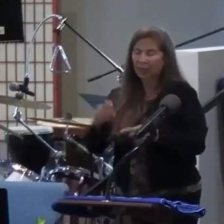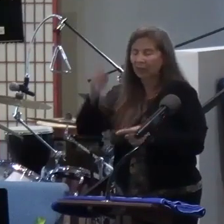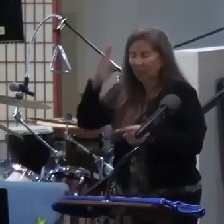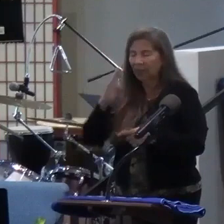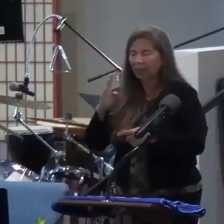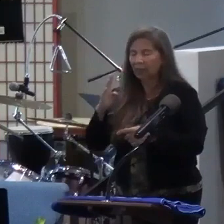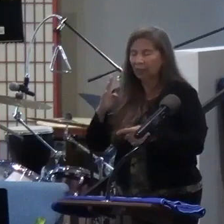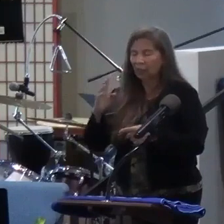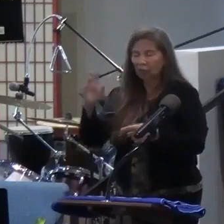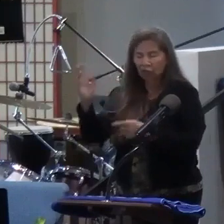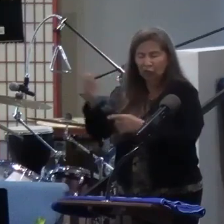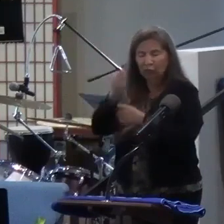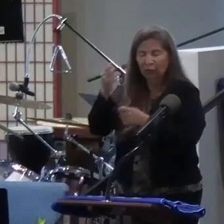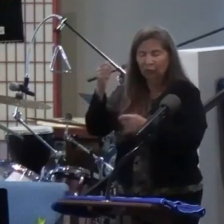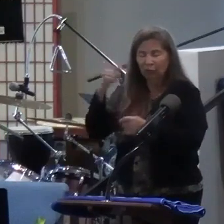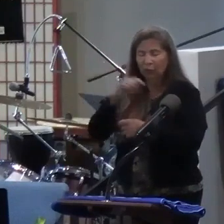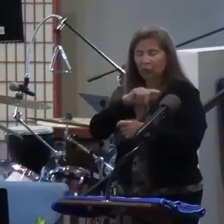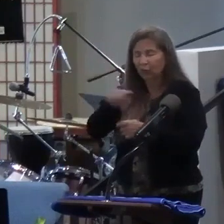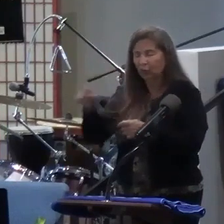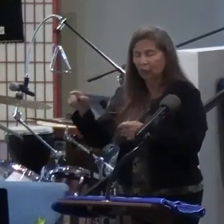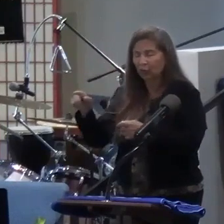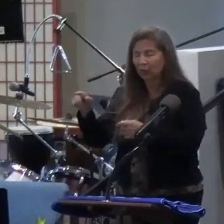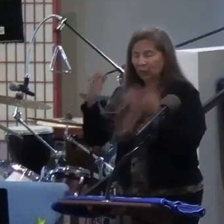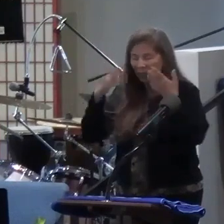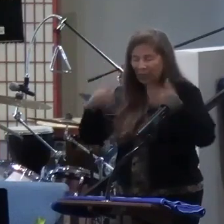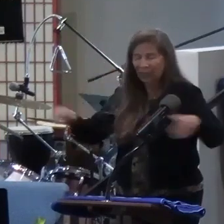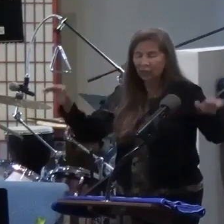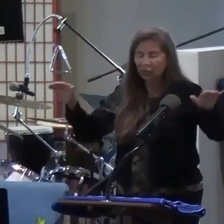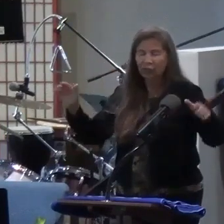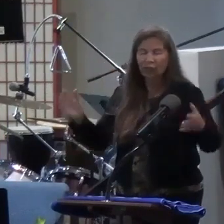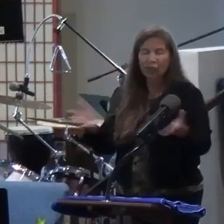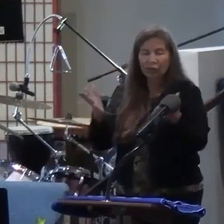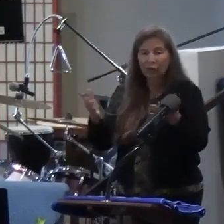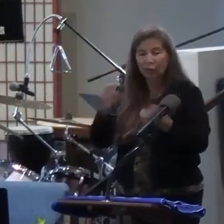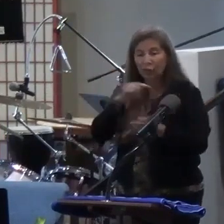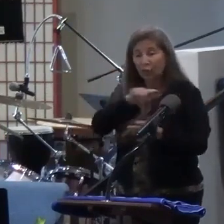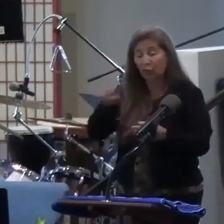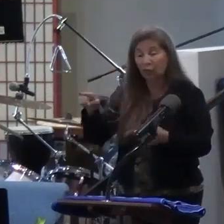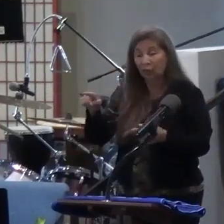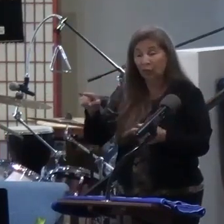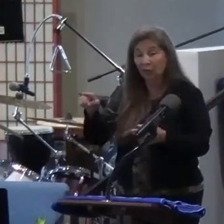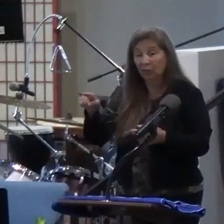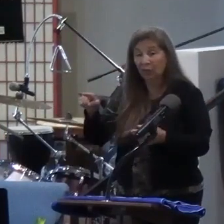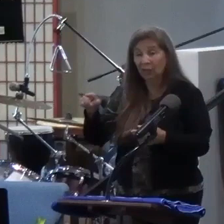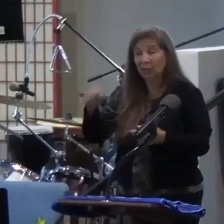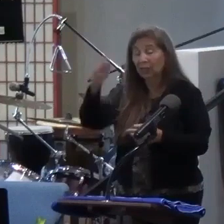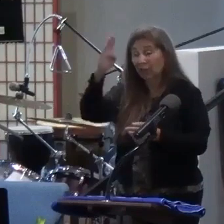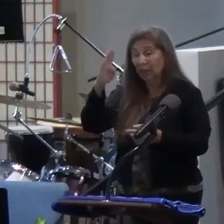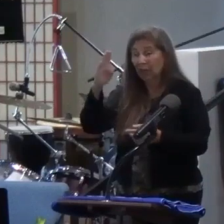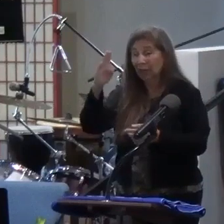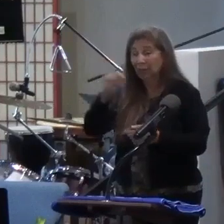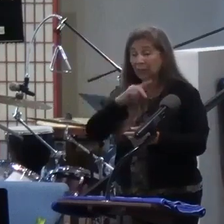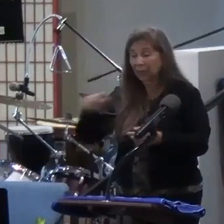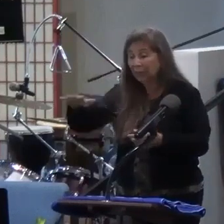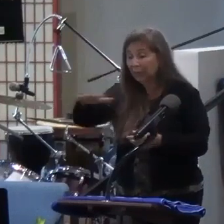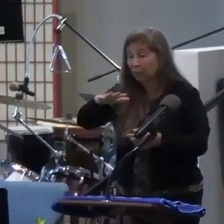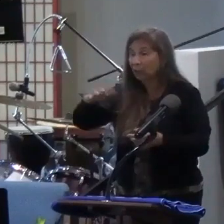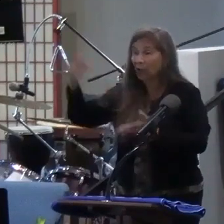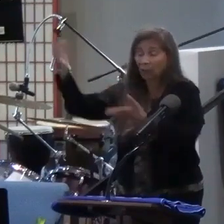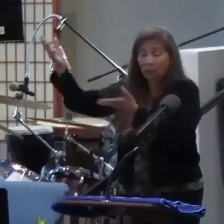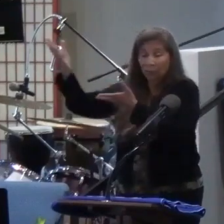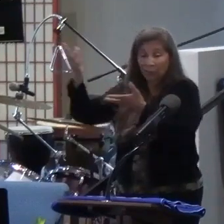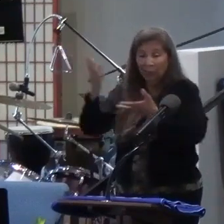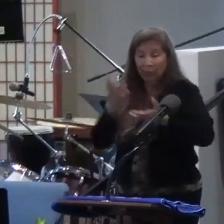the saints are cheering for you, the angels are cheering for you to see God's kingdom come. There's this neat little Facebook